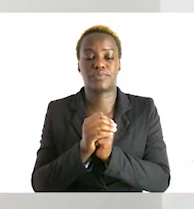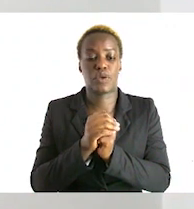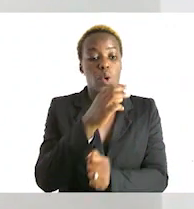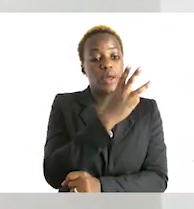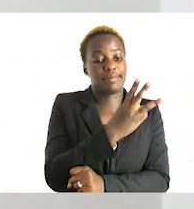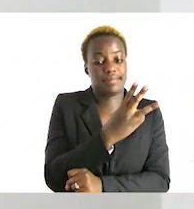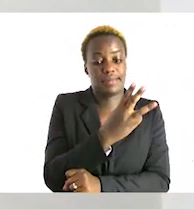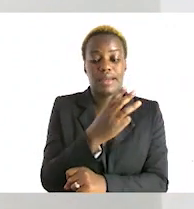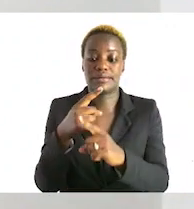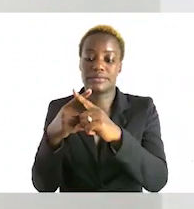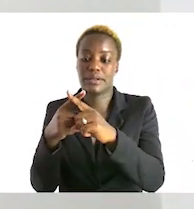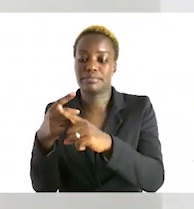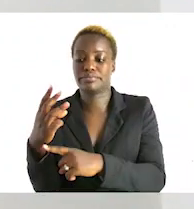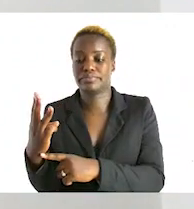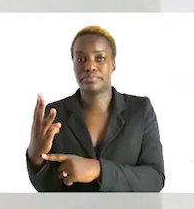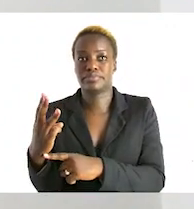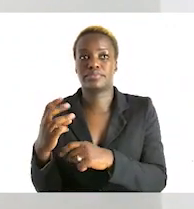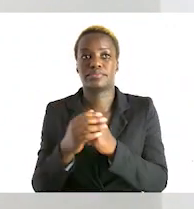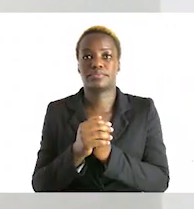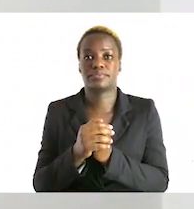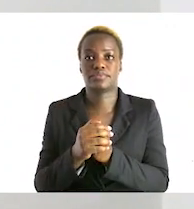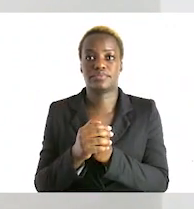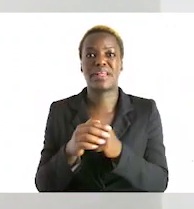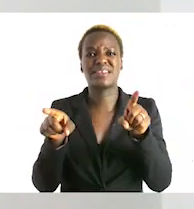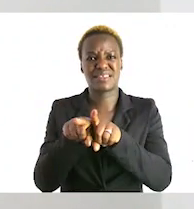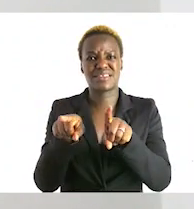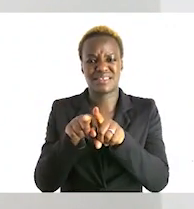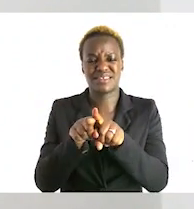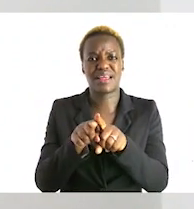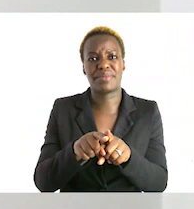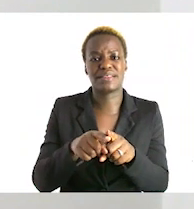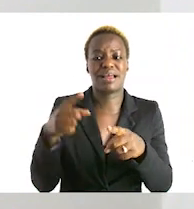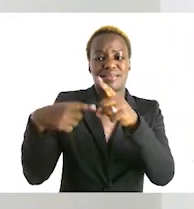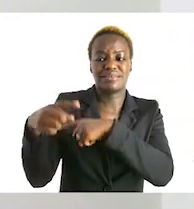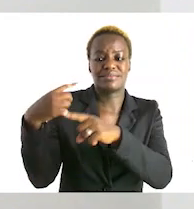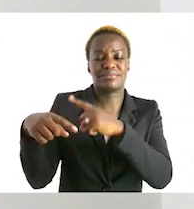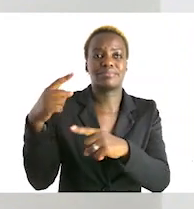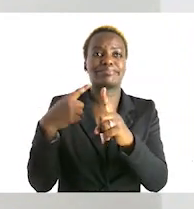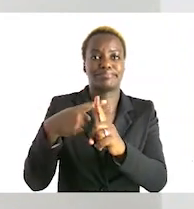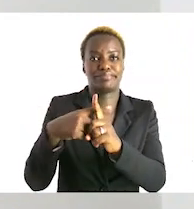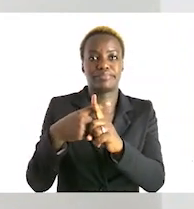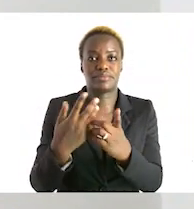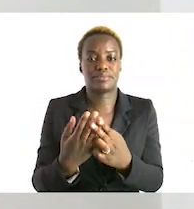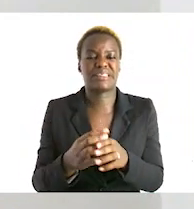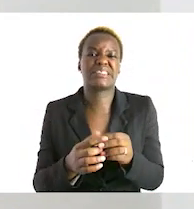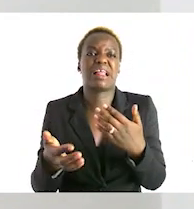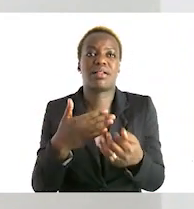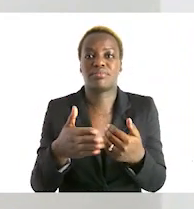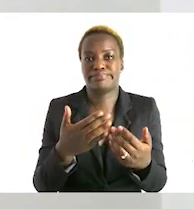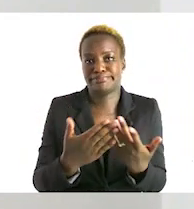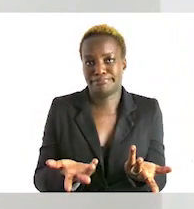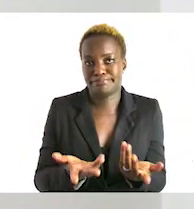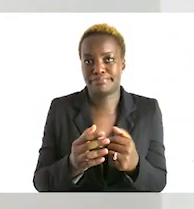this is exactly the same as the one one on top this is just a shorter way of doing that now so